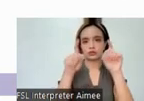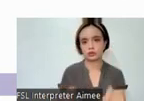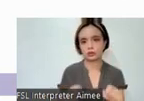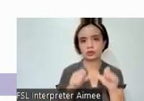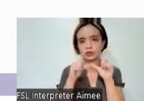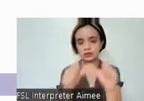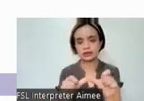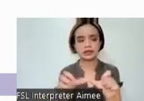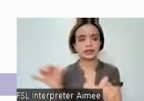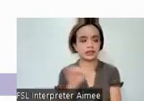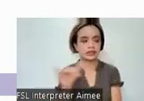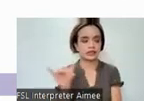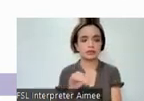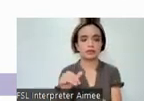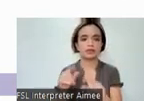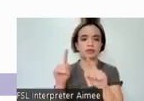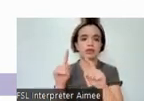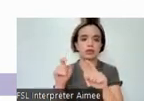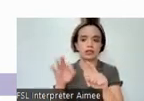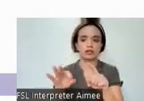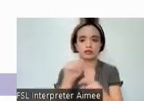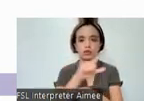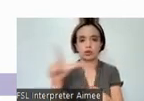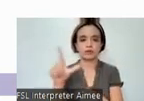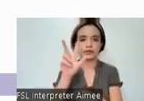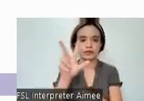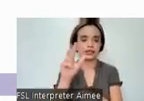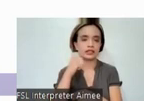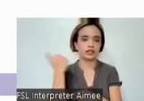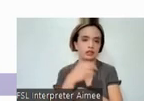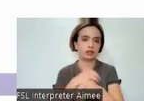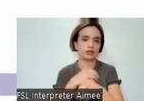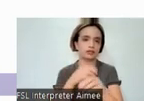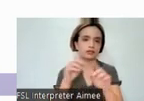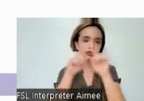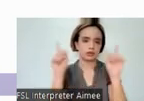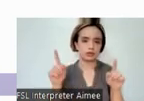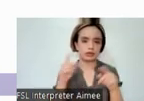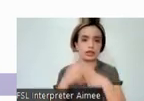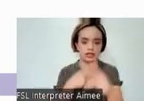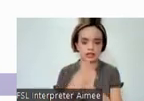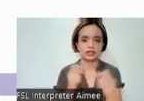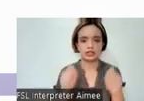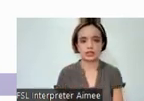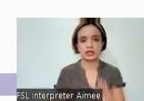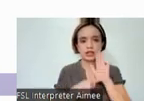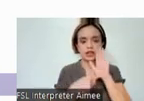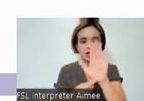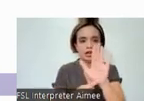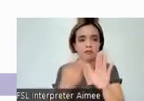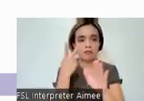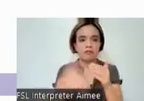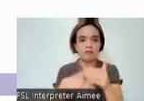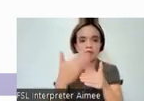as well as the reliability of all three alternate forms. We will demonstrate the following steps in the succeeding slides